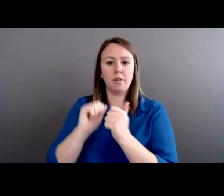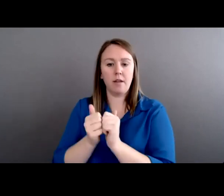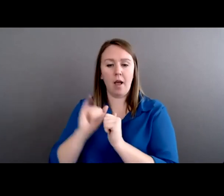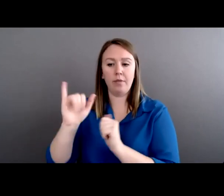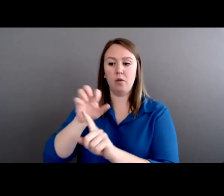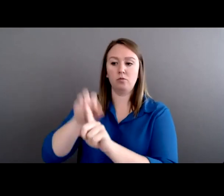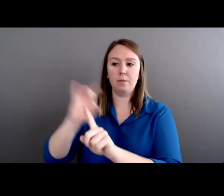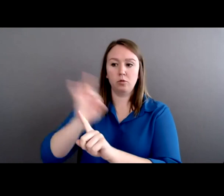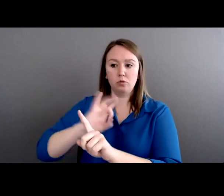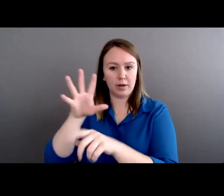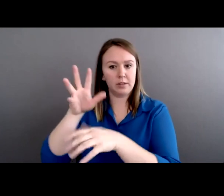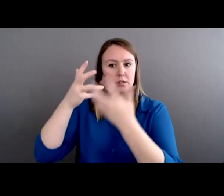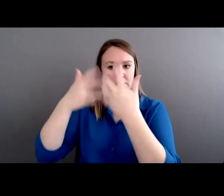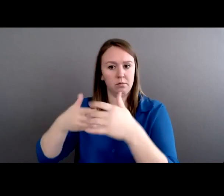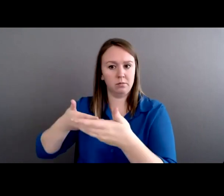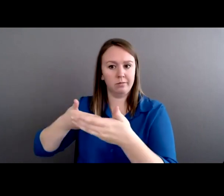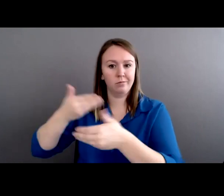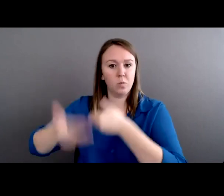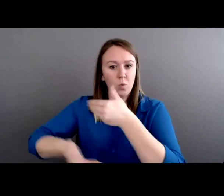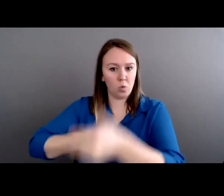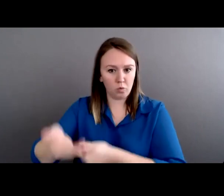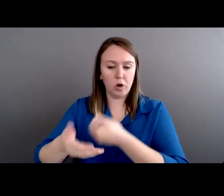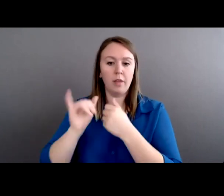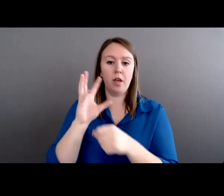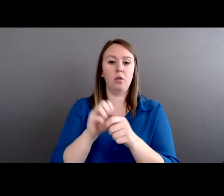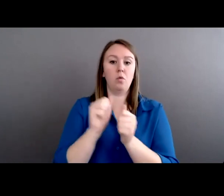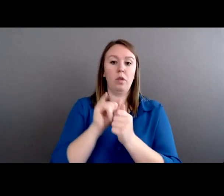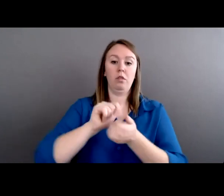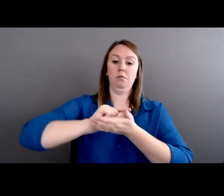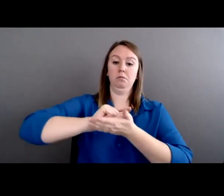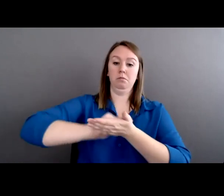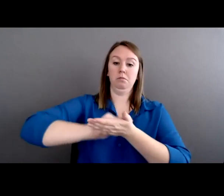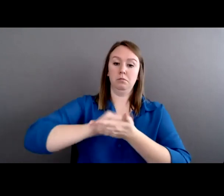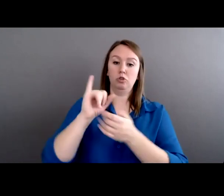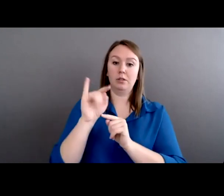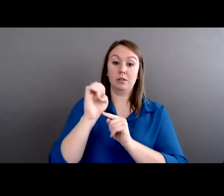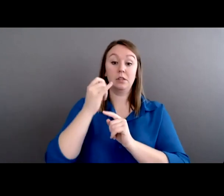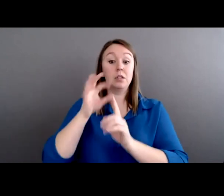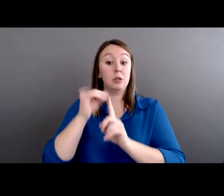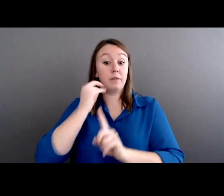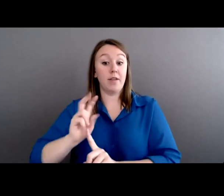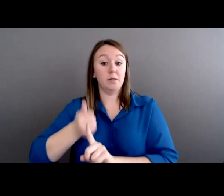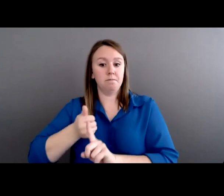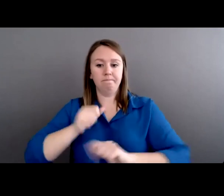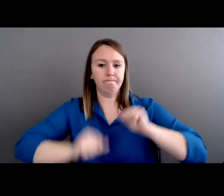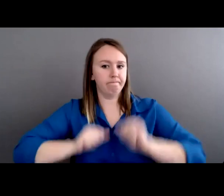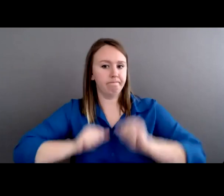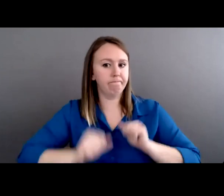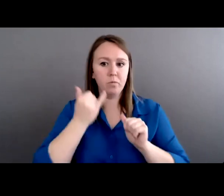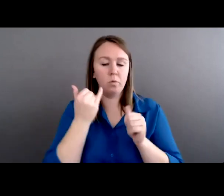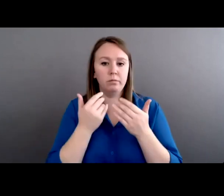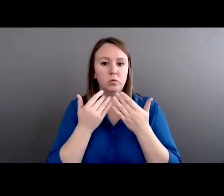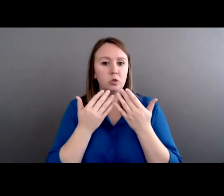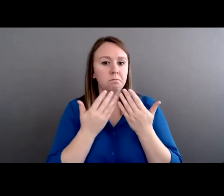with police and punitive justice, especially if a victim is unsure of whether to come forward? How does a tribe decide to make